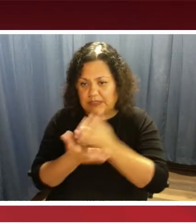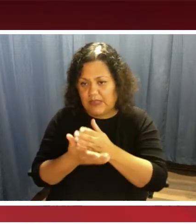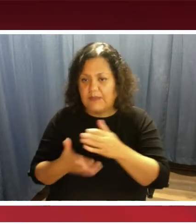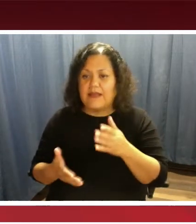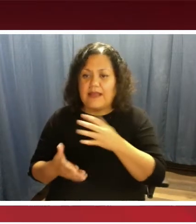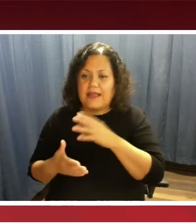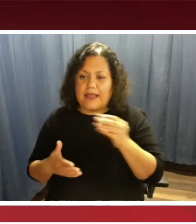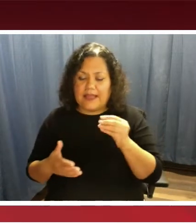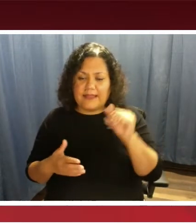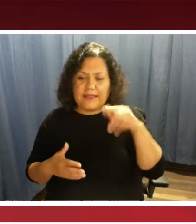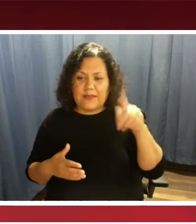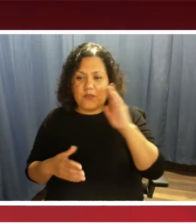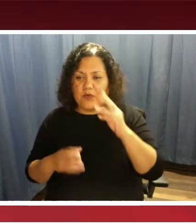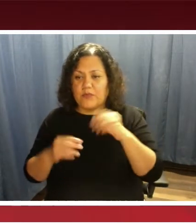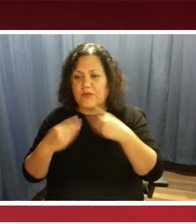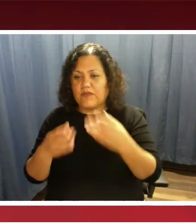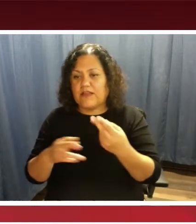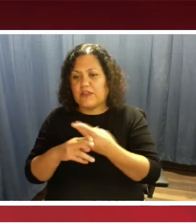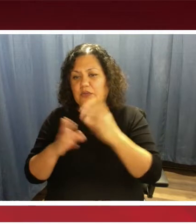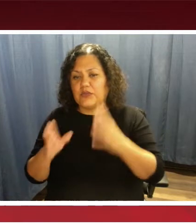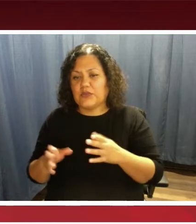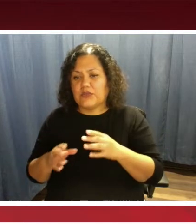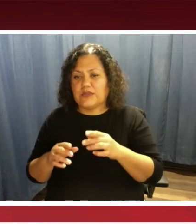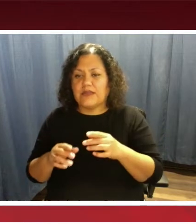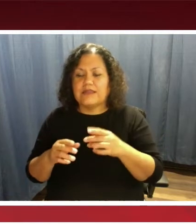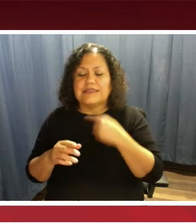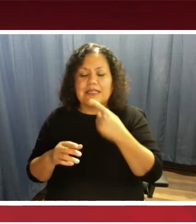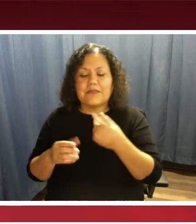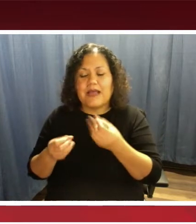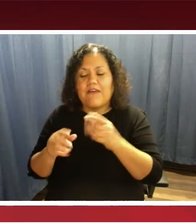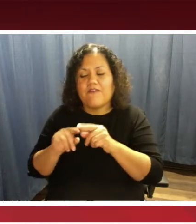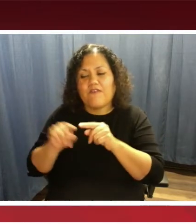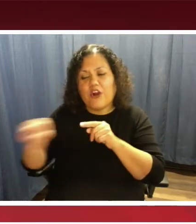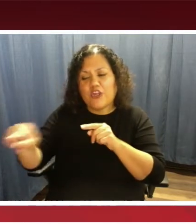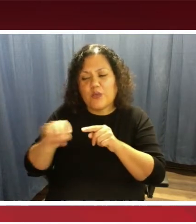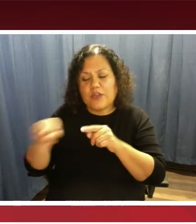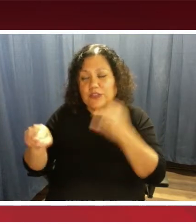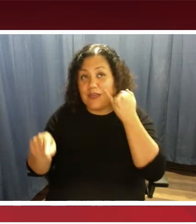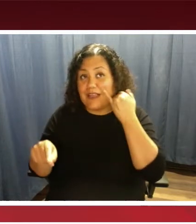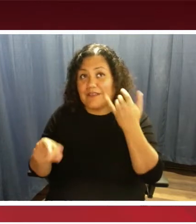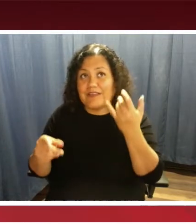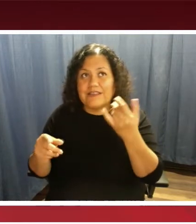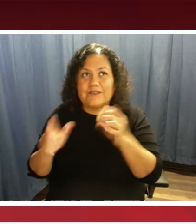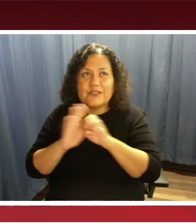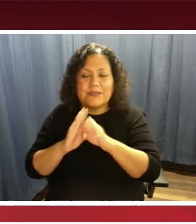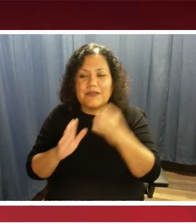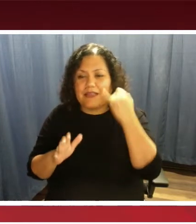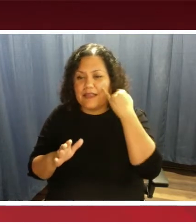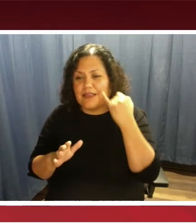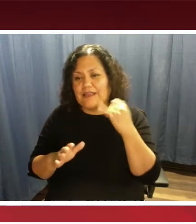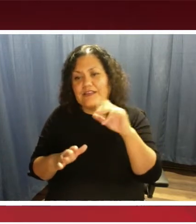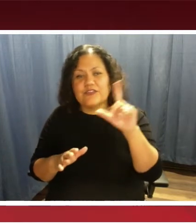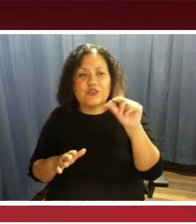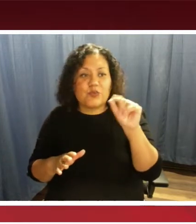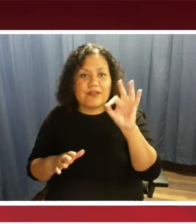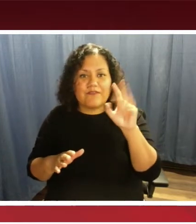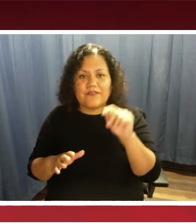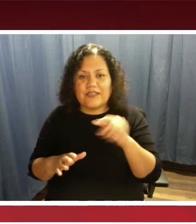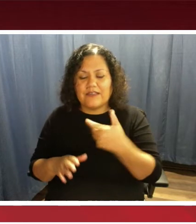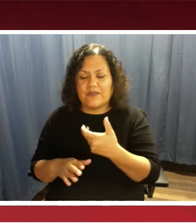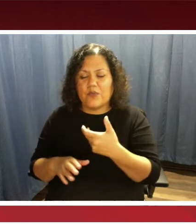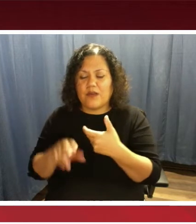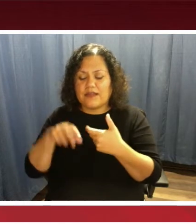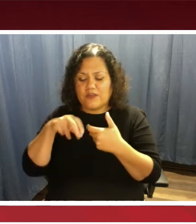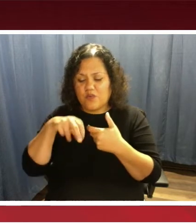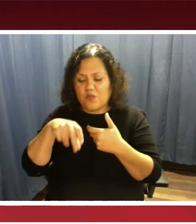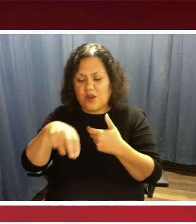provide the user the distance from the code. So, for example, if you are 50, I'm sorry, 20 feet away from the code, it will tell you you